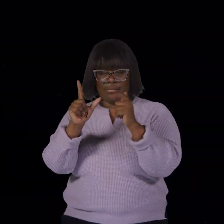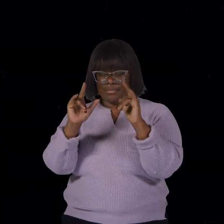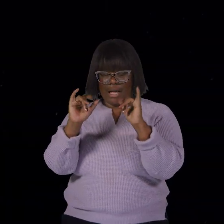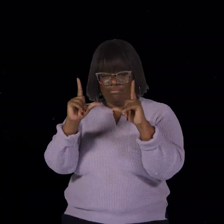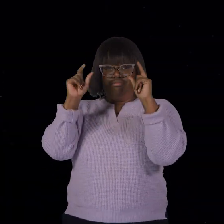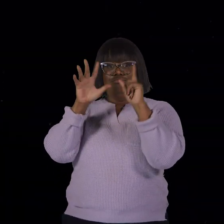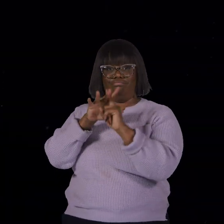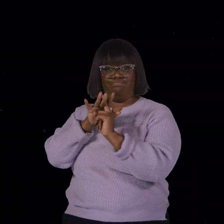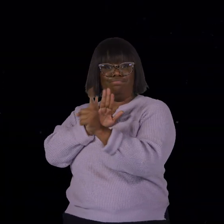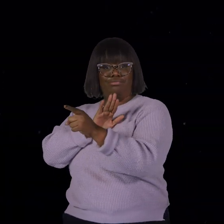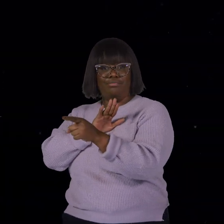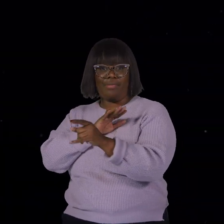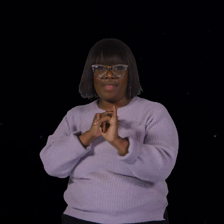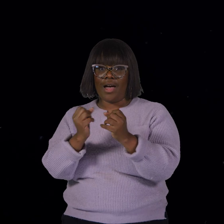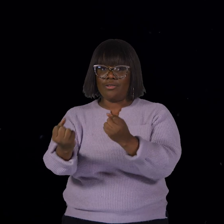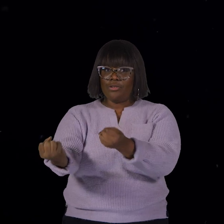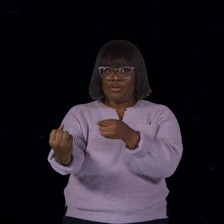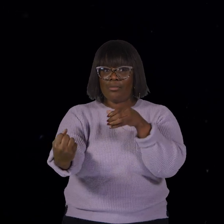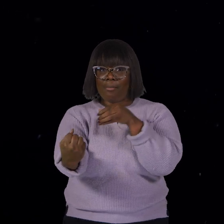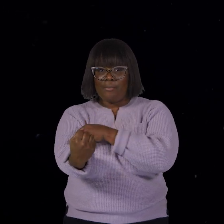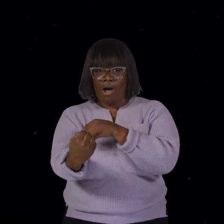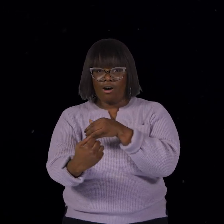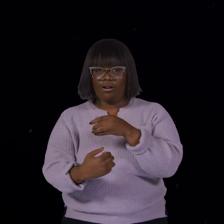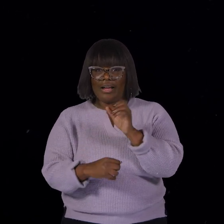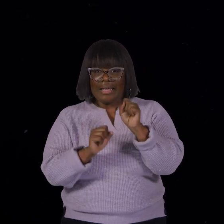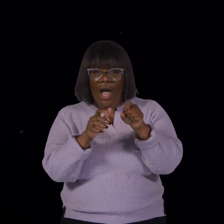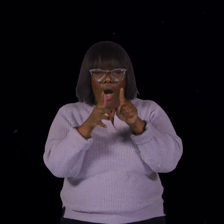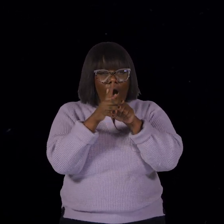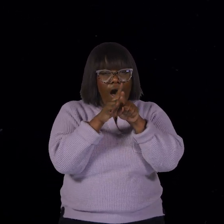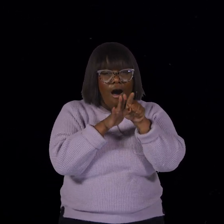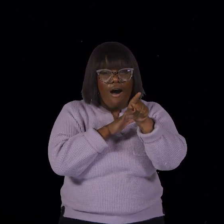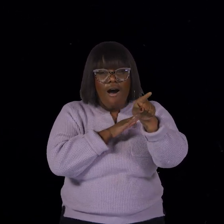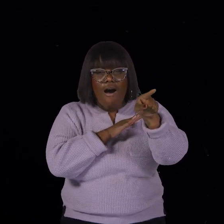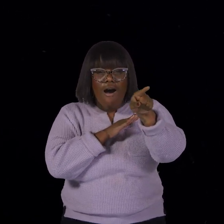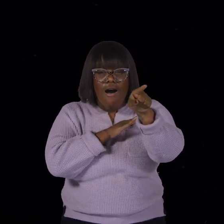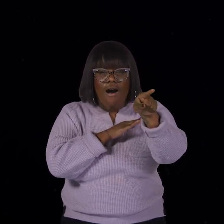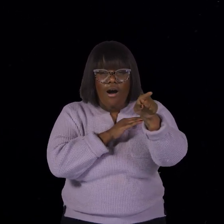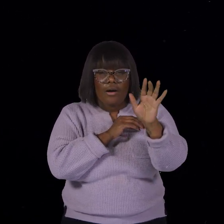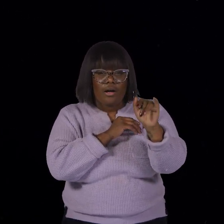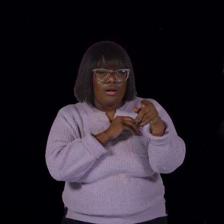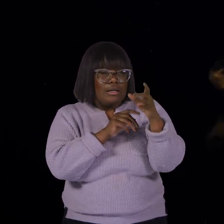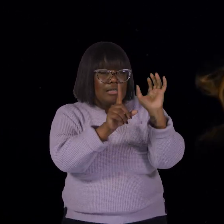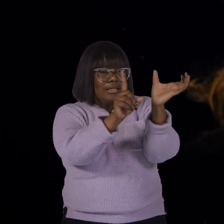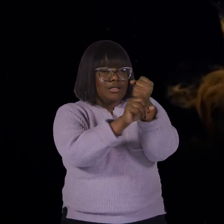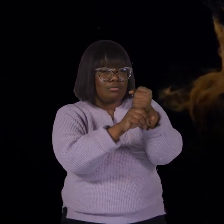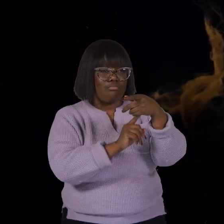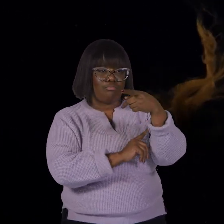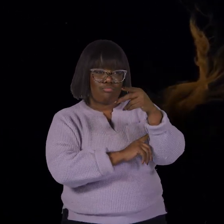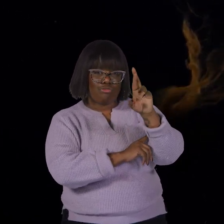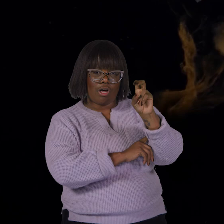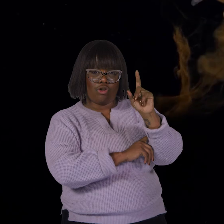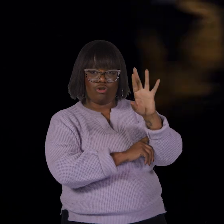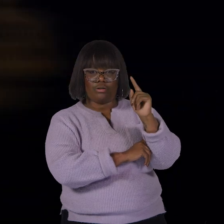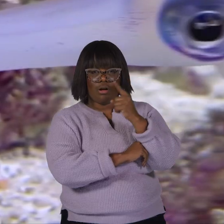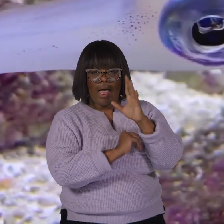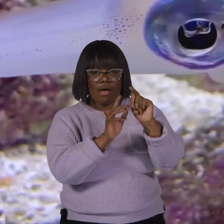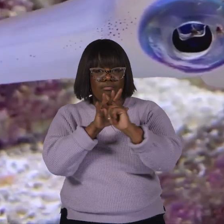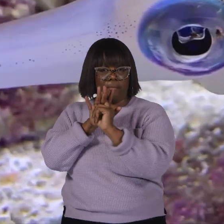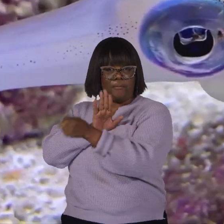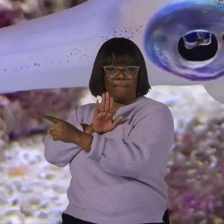As an added superpower bonus, they can shoot a dark cloud of ink in their predators' faces and jet away.